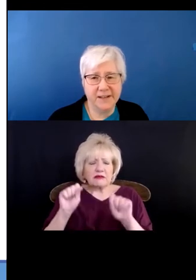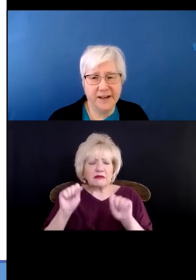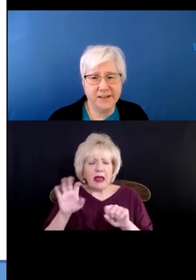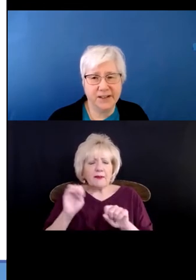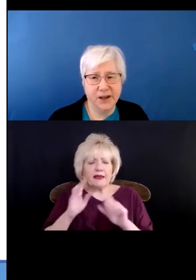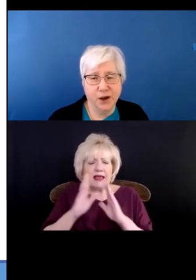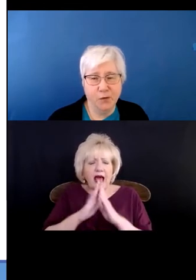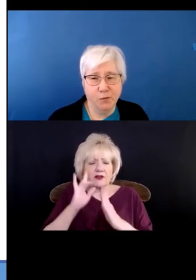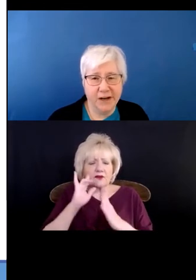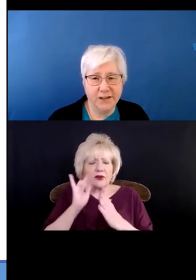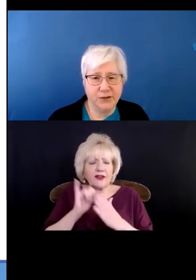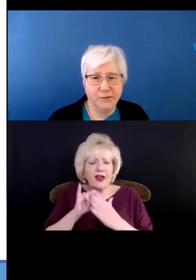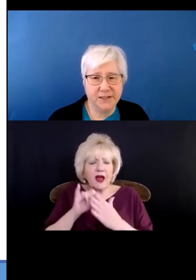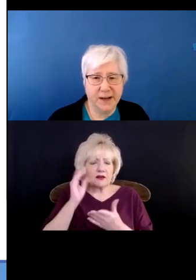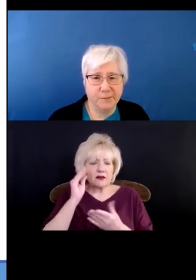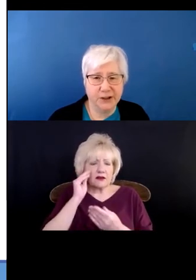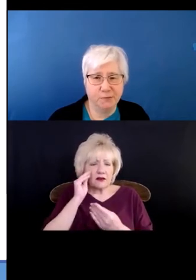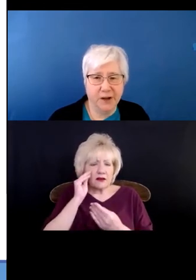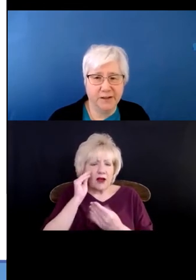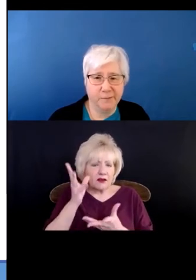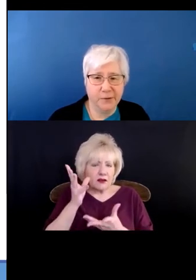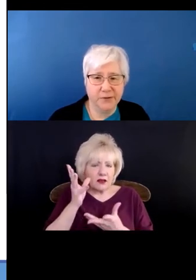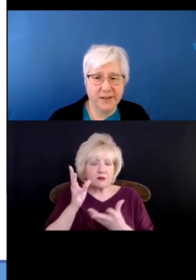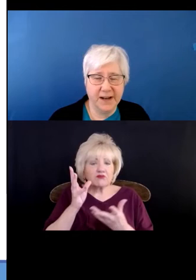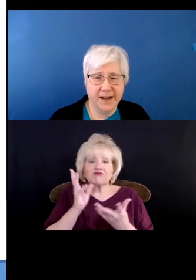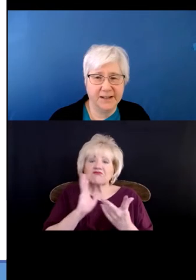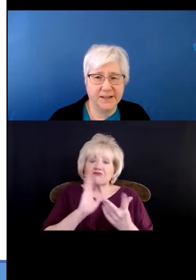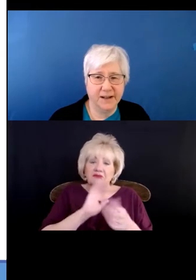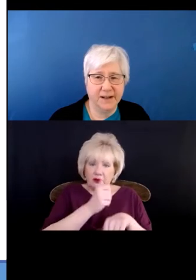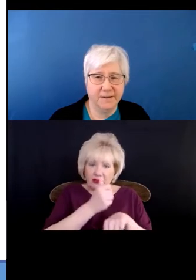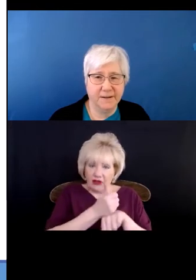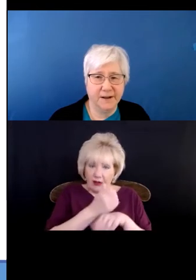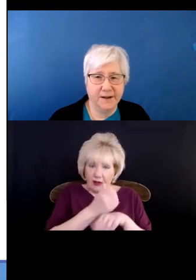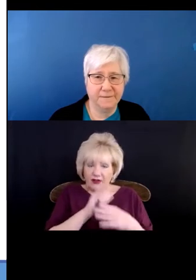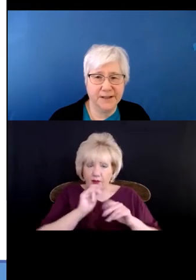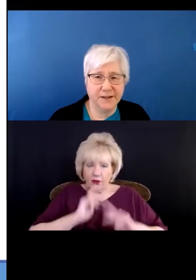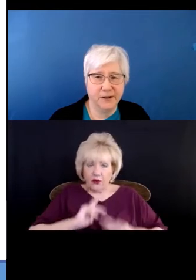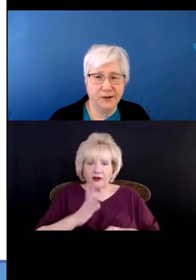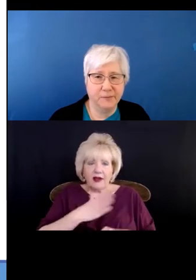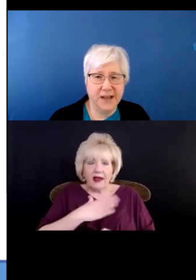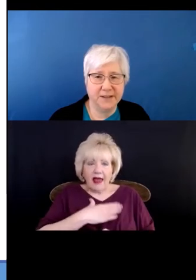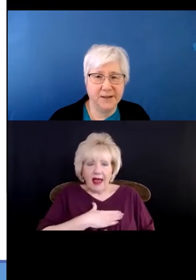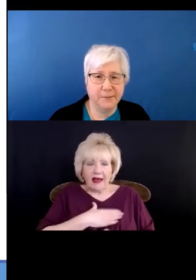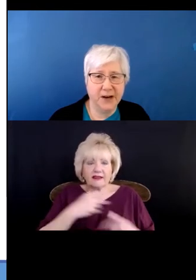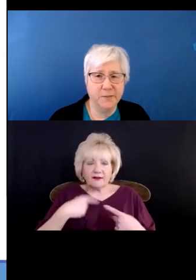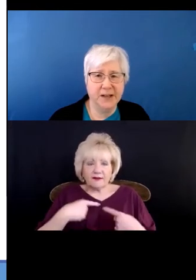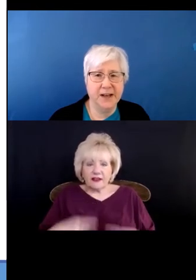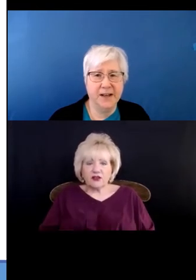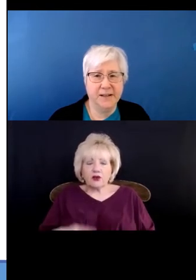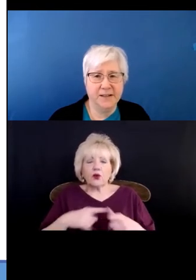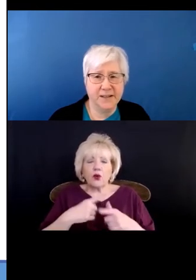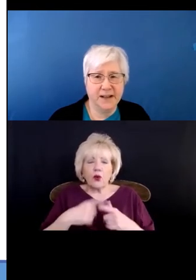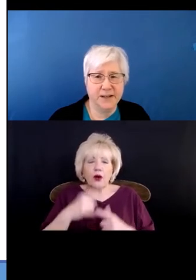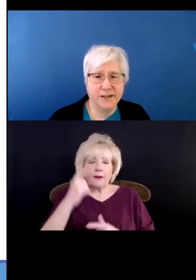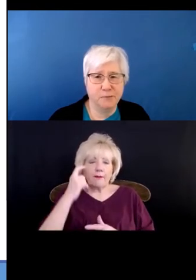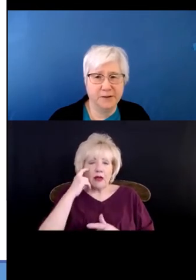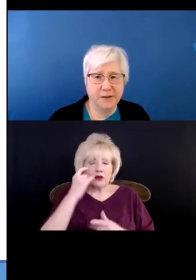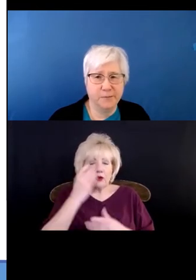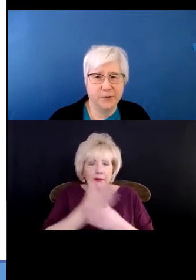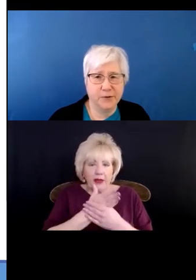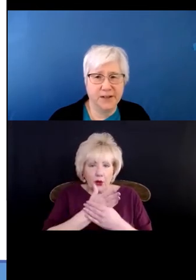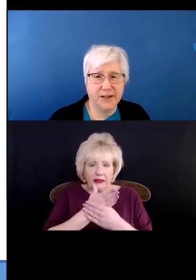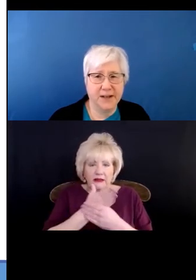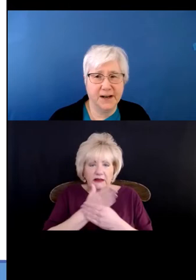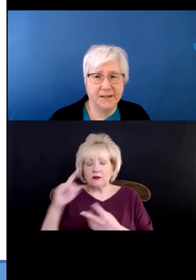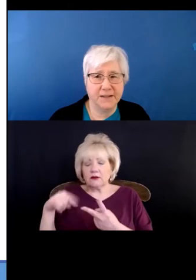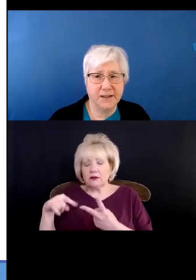that context. One is to establish whether the person has a physical or mental impairment. The second is whether